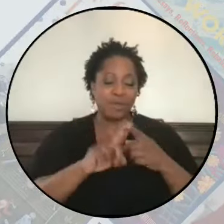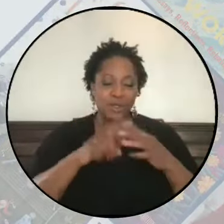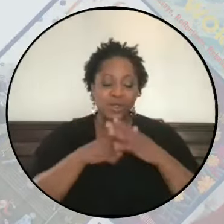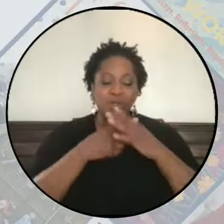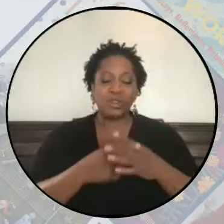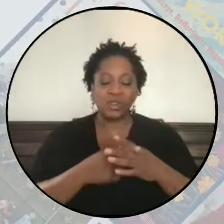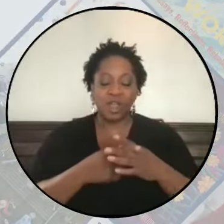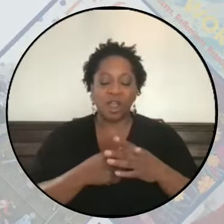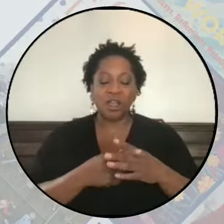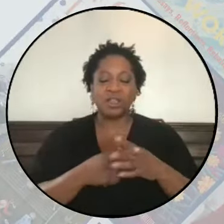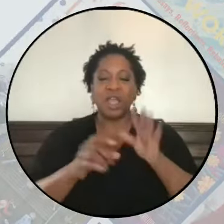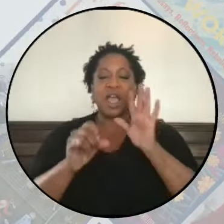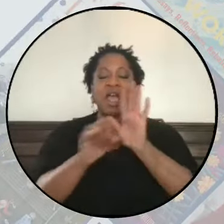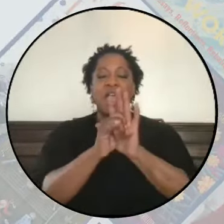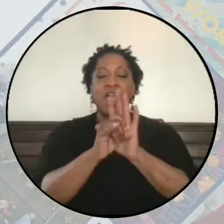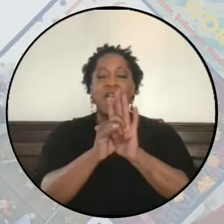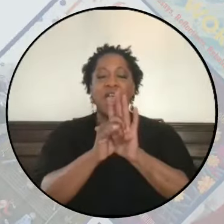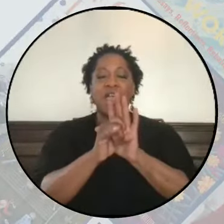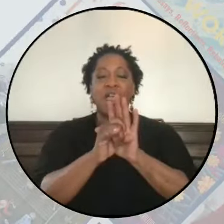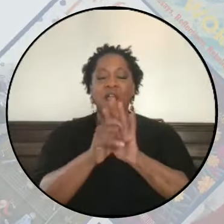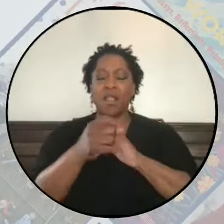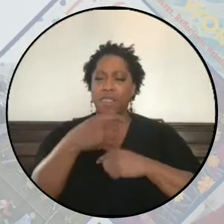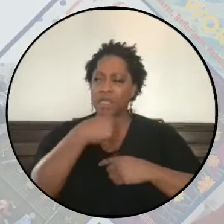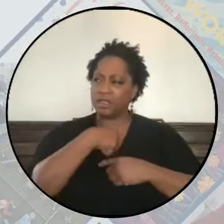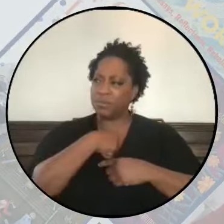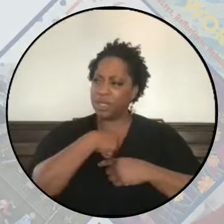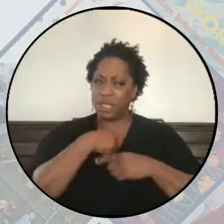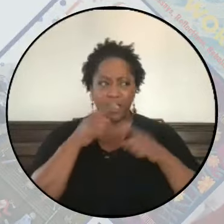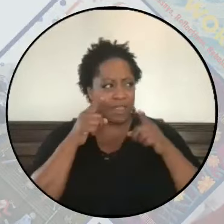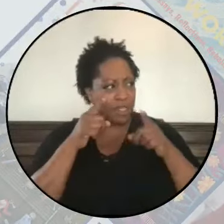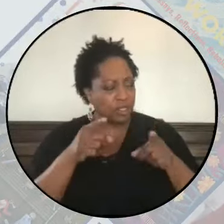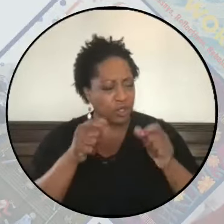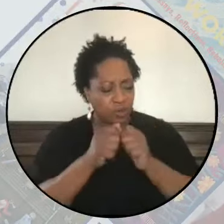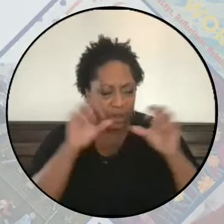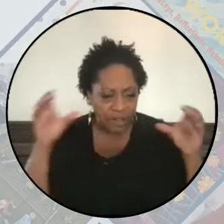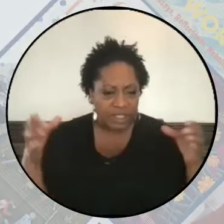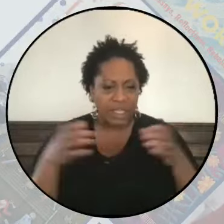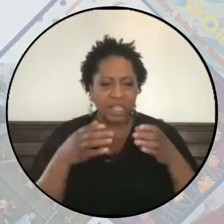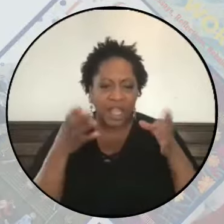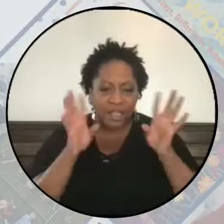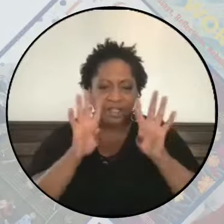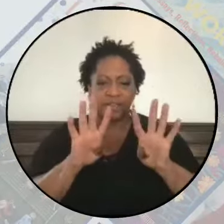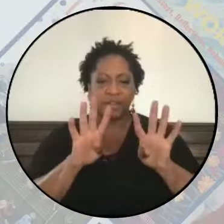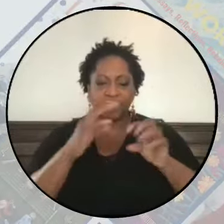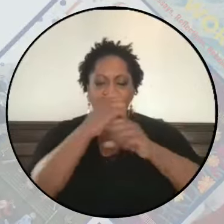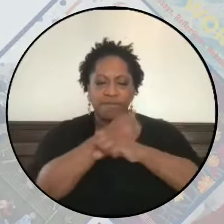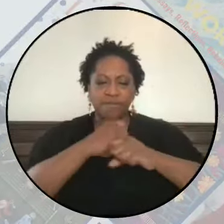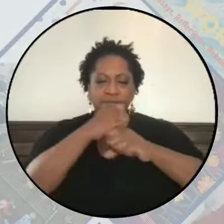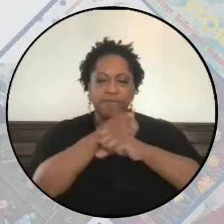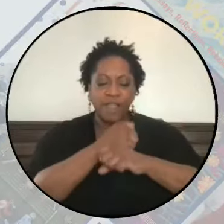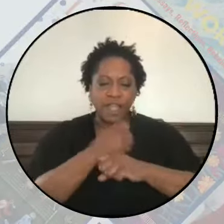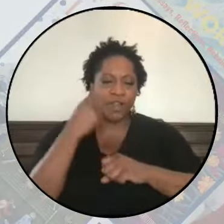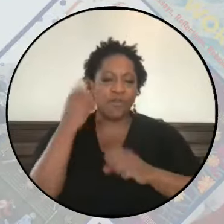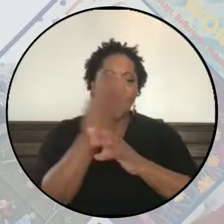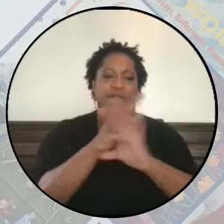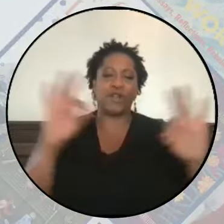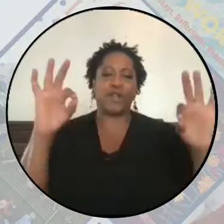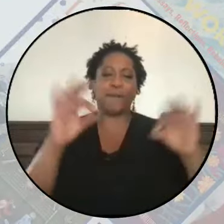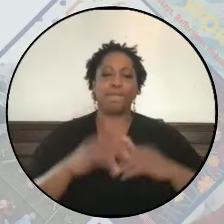identify themselves with this collective thrust for freedom.